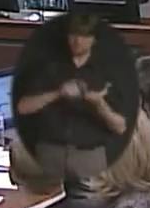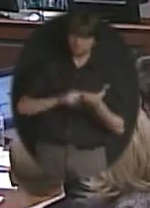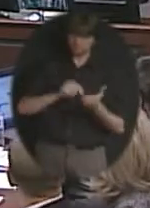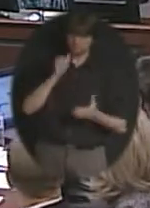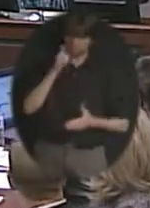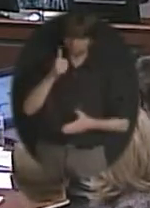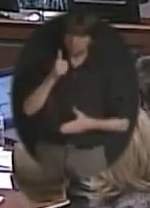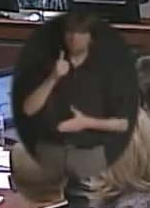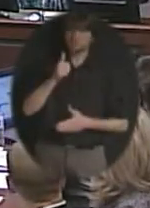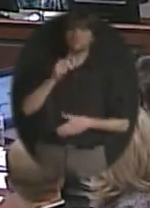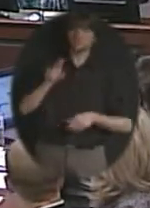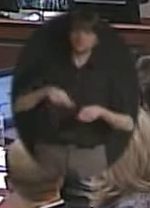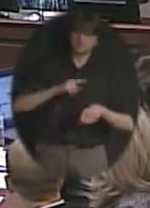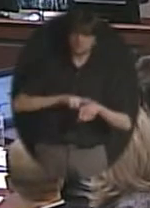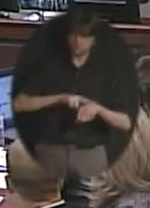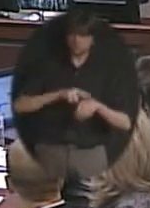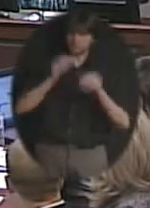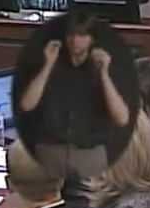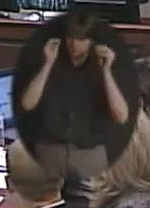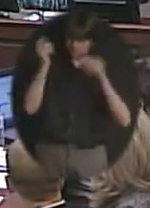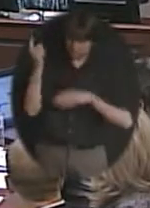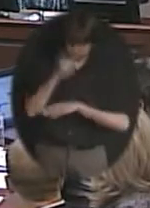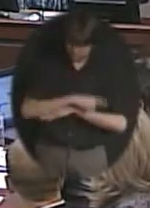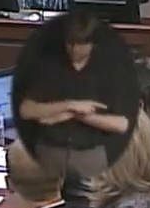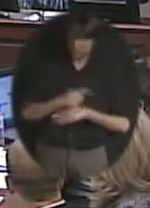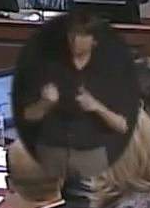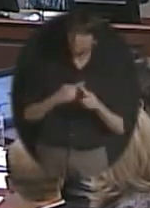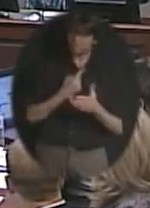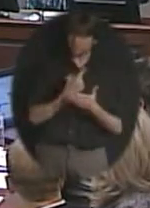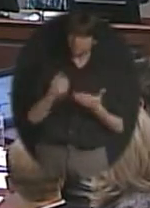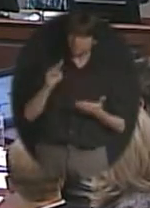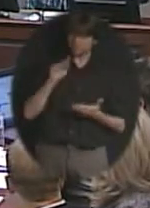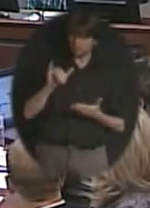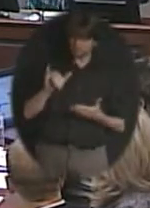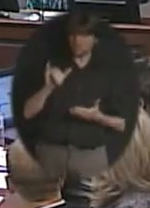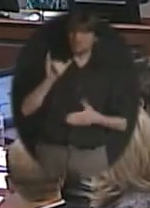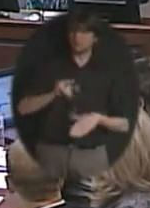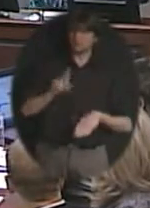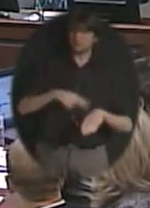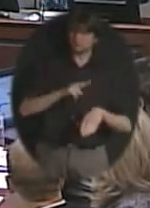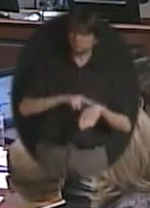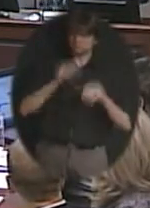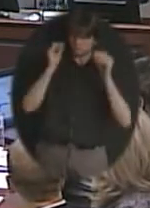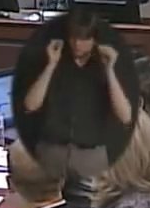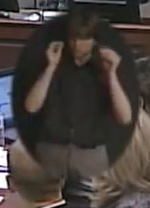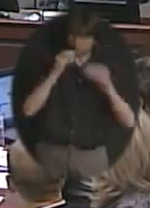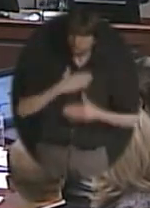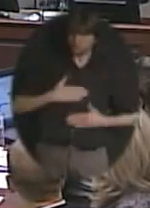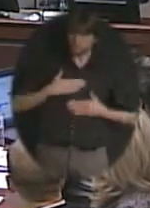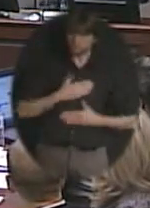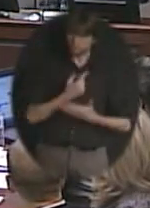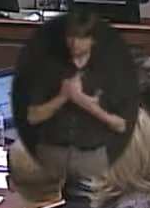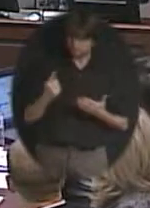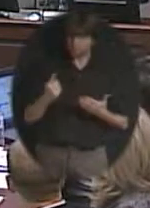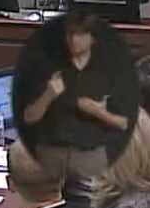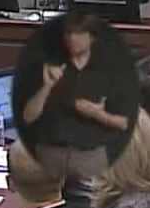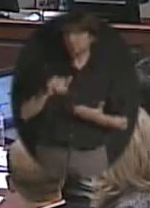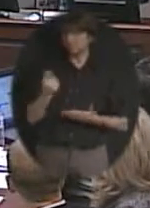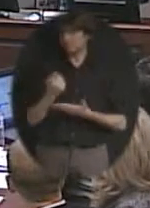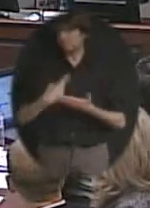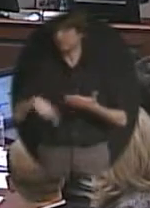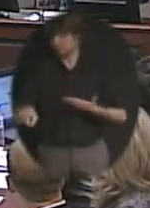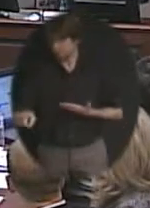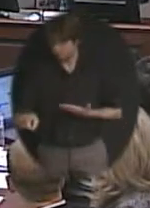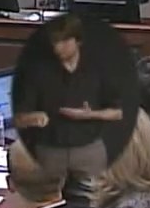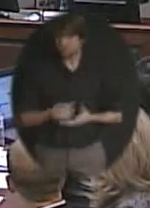the first week of May is National Teacher Appreciation Week, so we'll be doing that next week. And I just wanted to share a quote with you guys that really